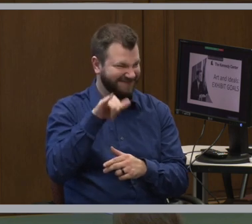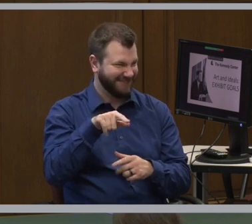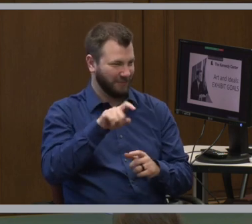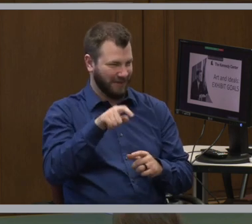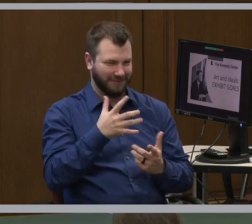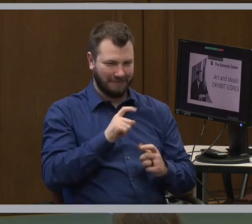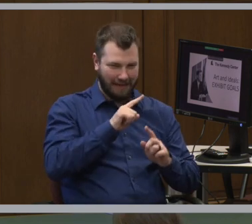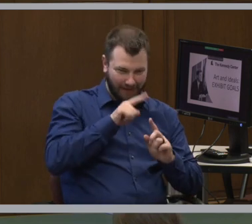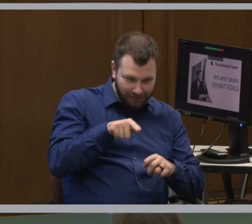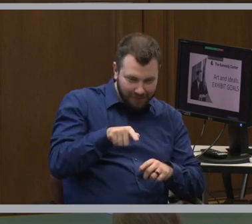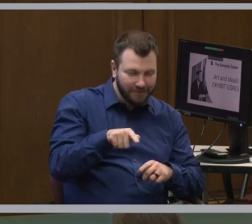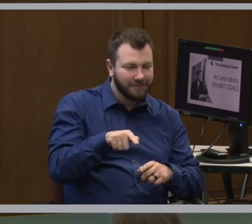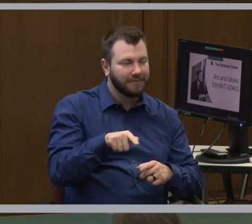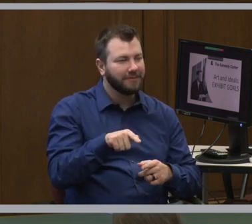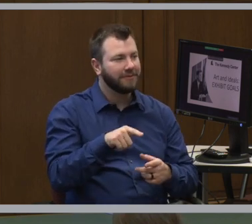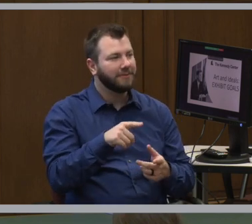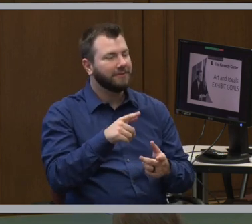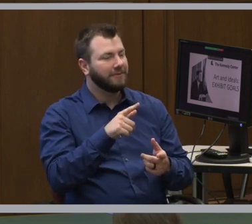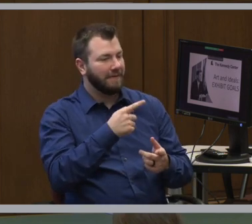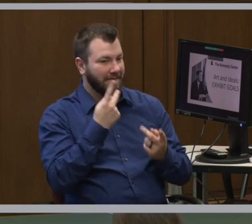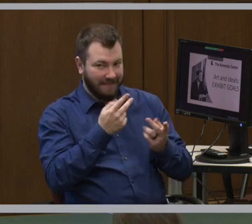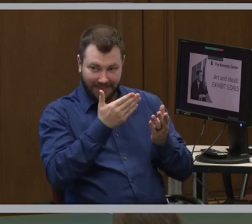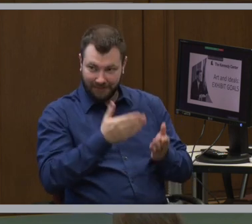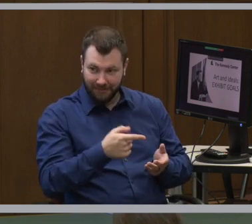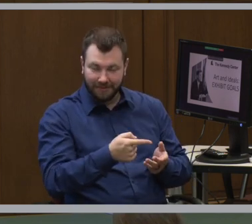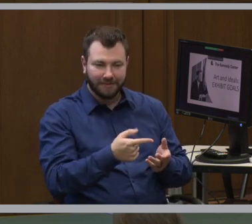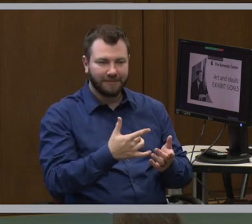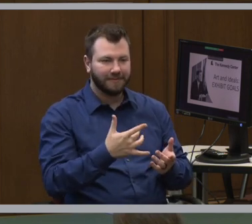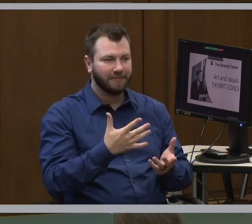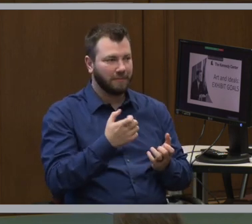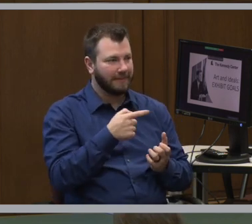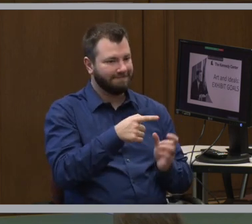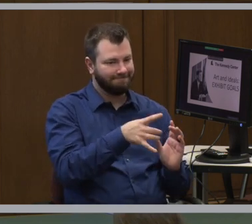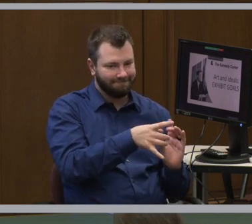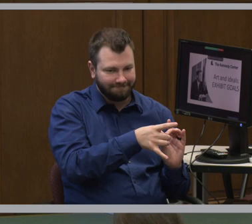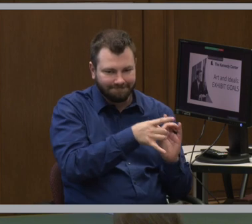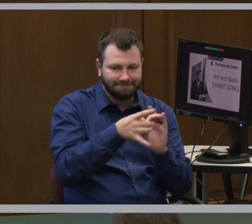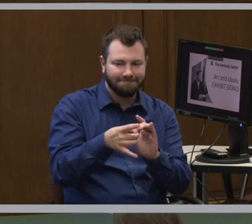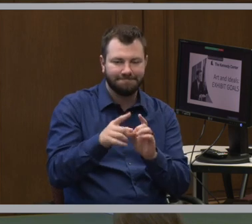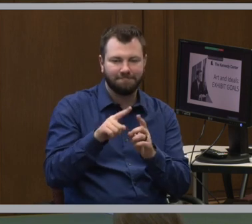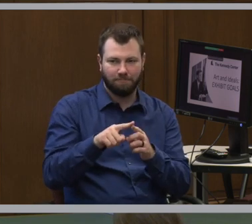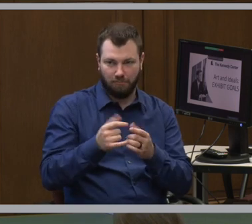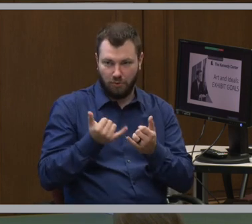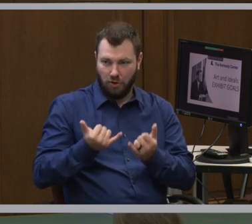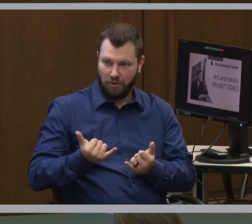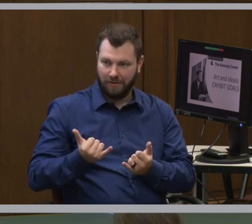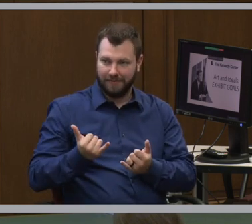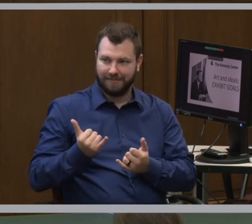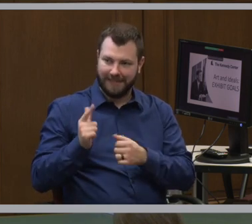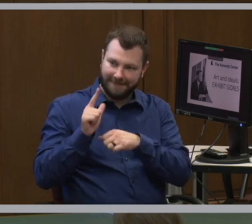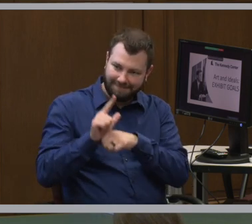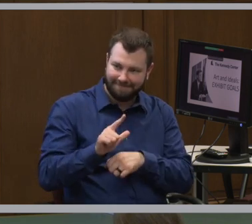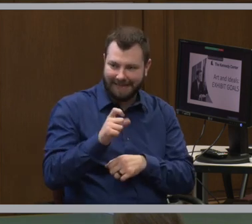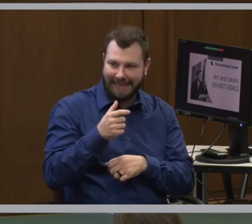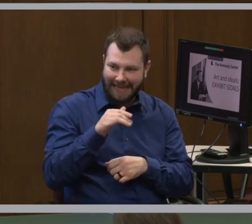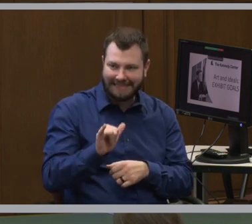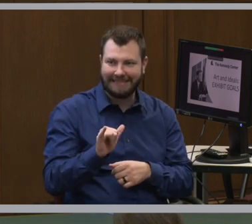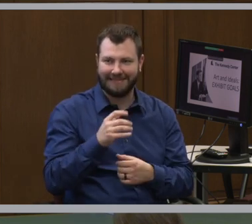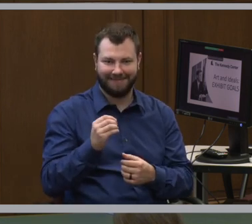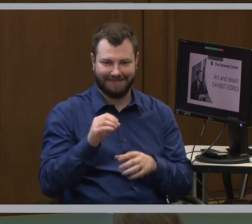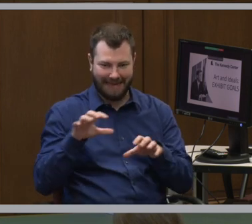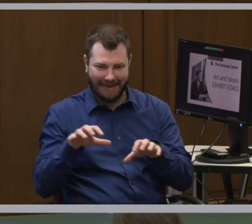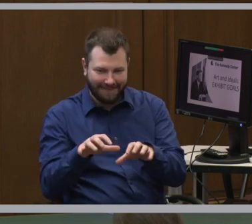really connect visitors to how the current legacy and the activities of the Kennedy Center